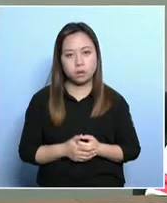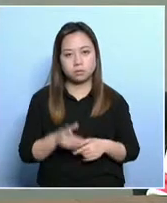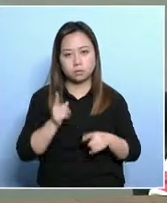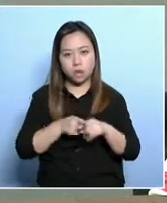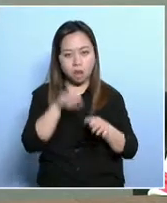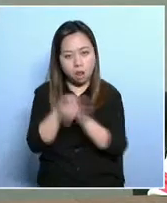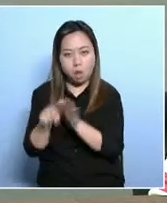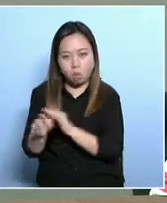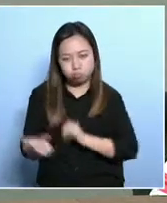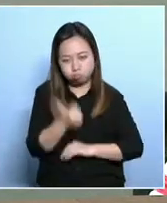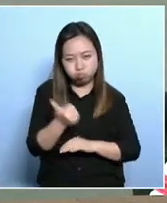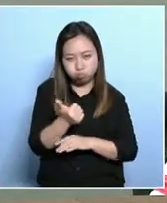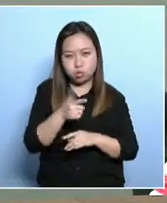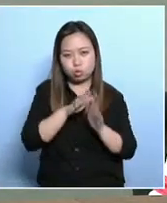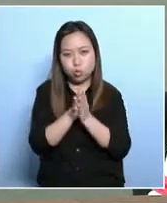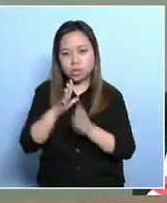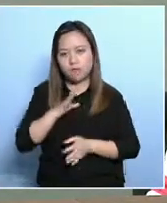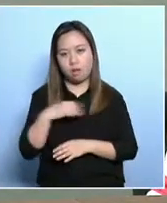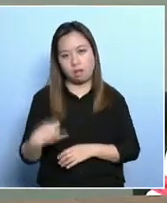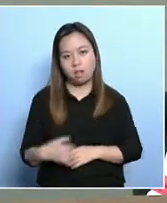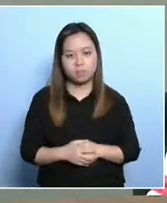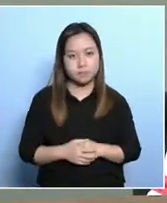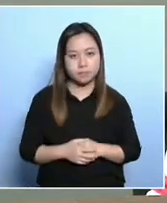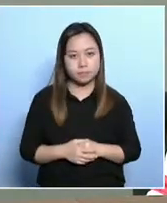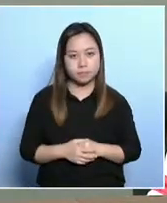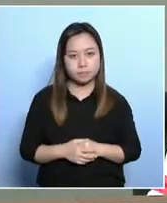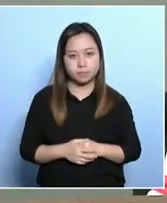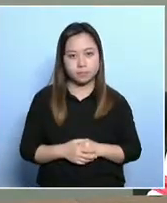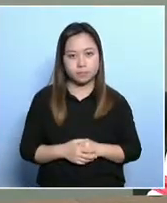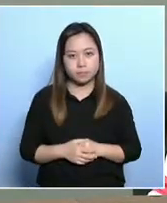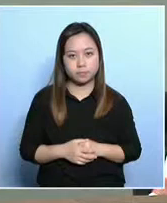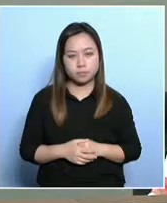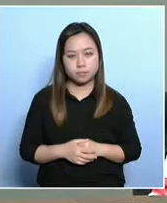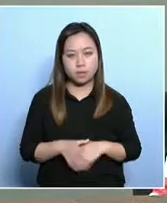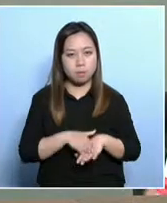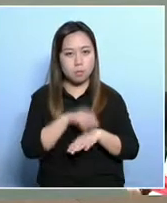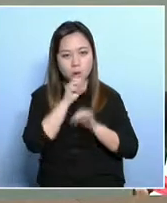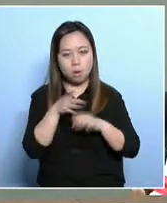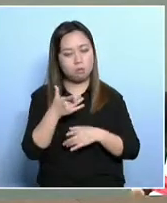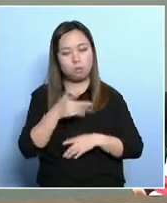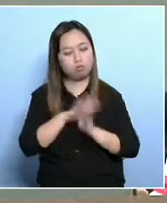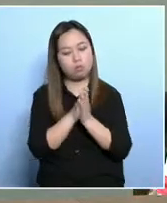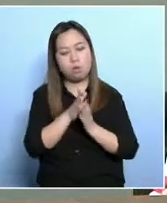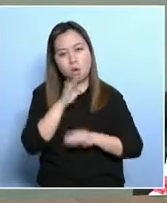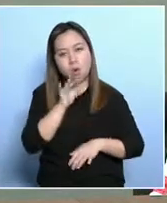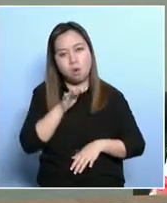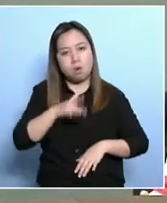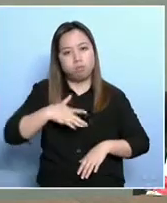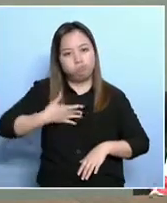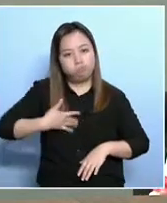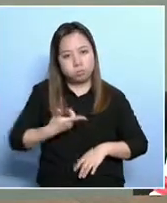targets are restricted and there's an underestimation of poverty and of the